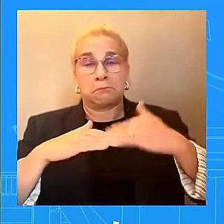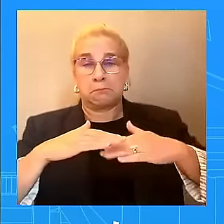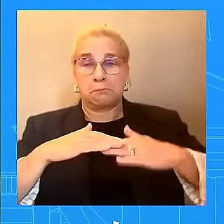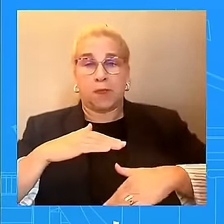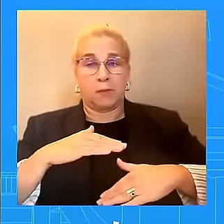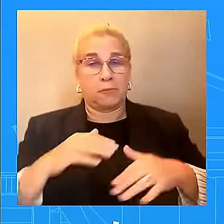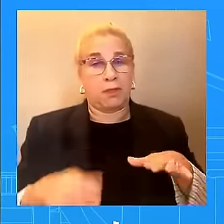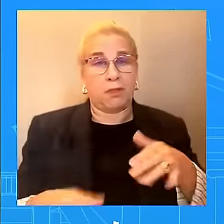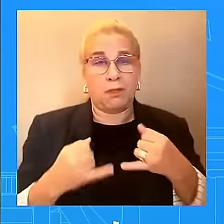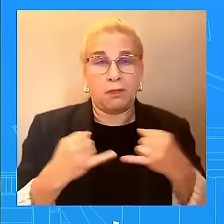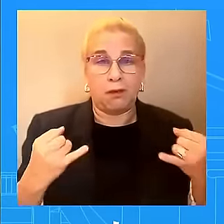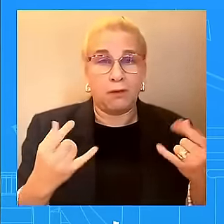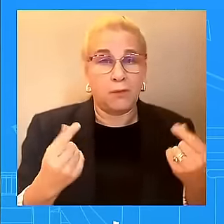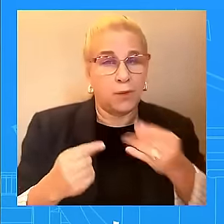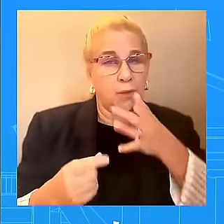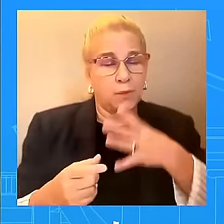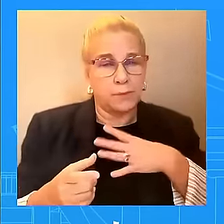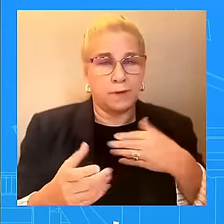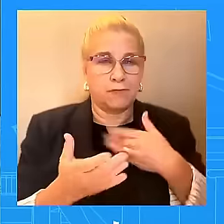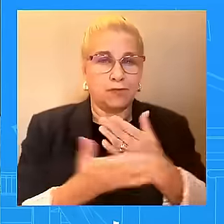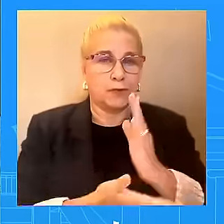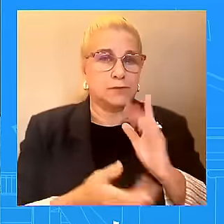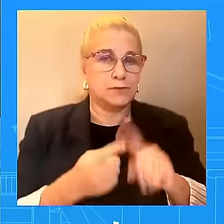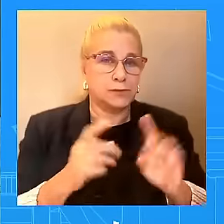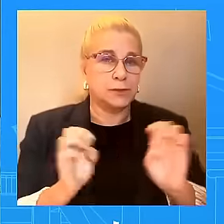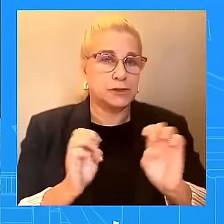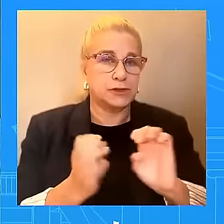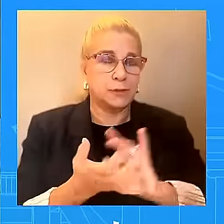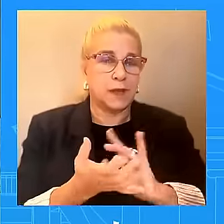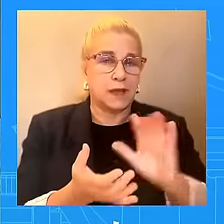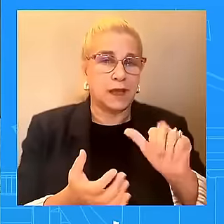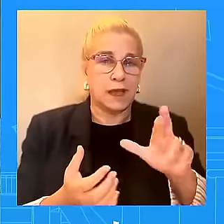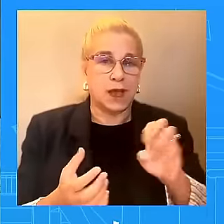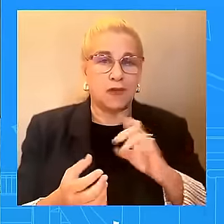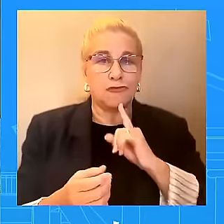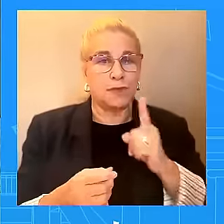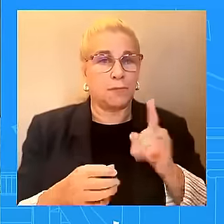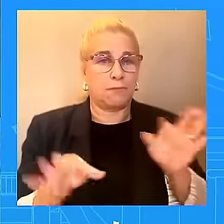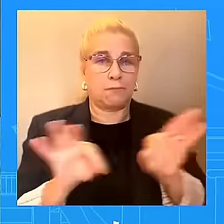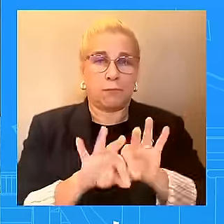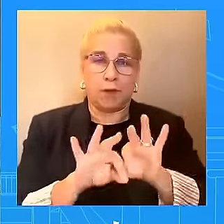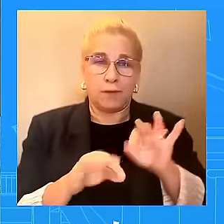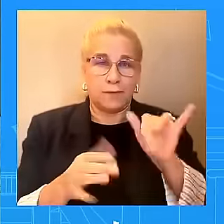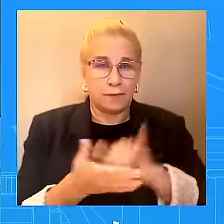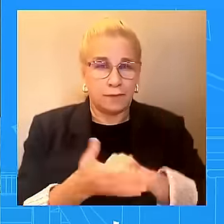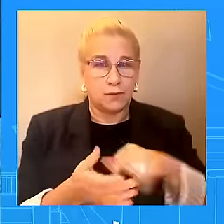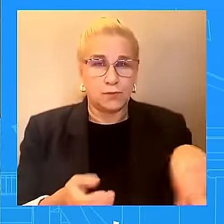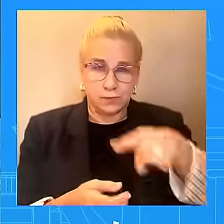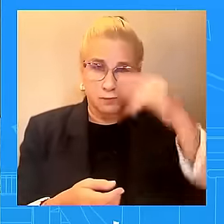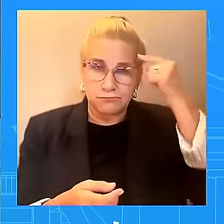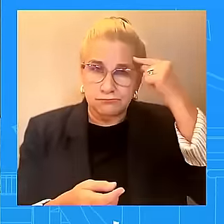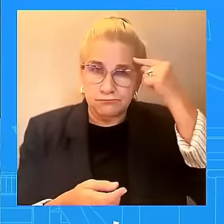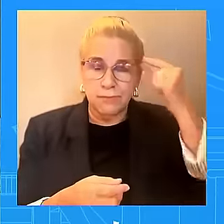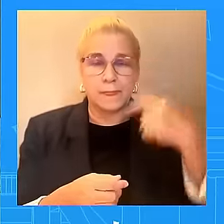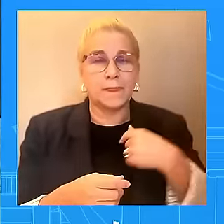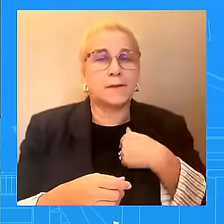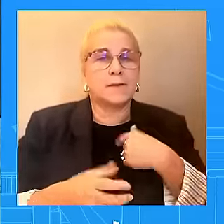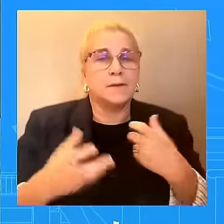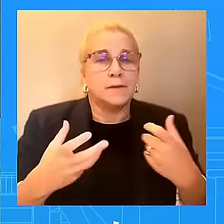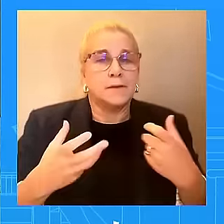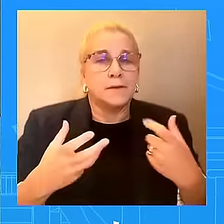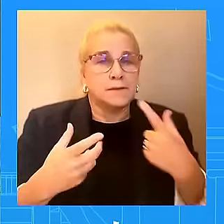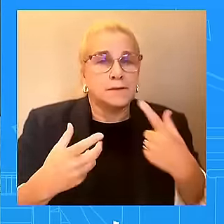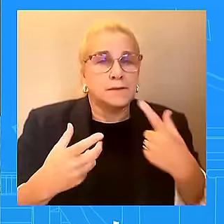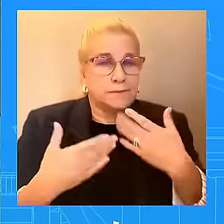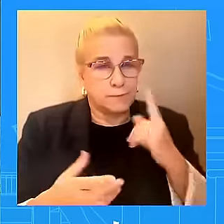for your patience, y'all. Sure. If I could just follow up on two of your toppers. First, on the abortion access